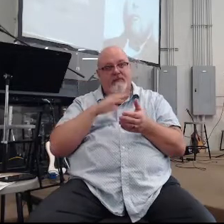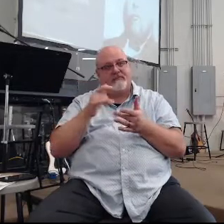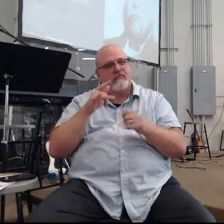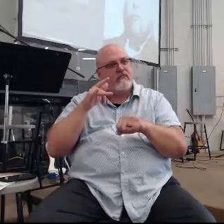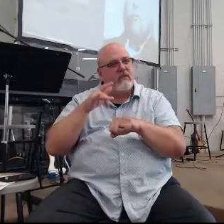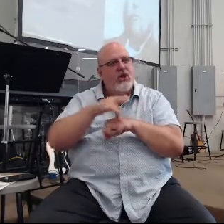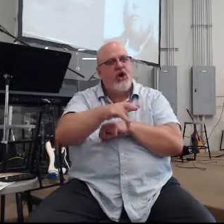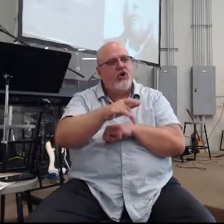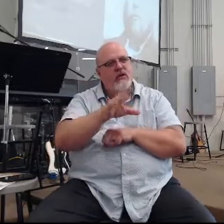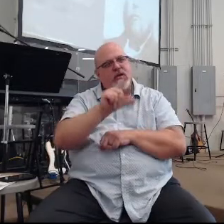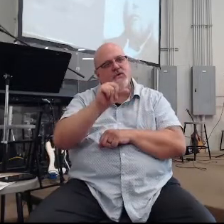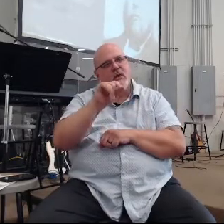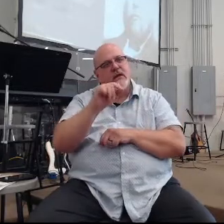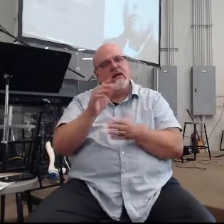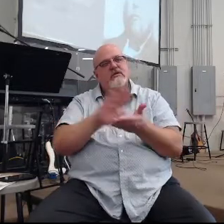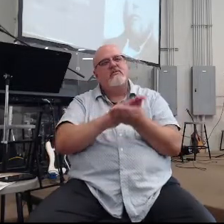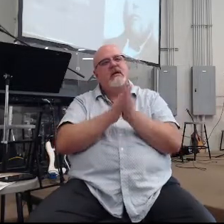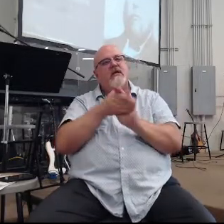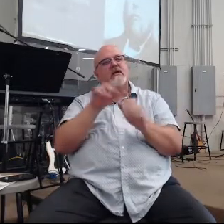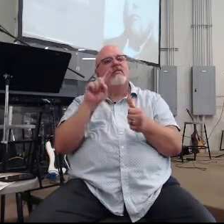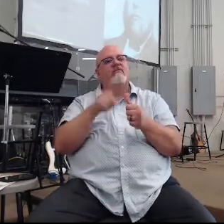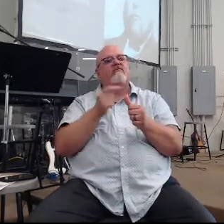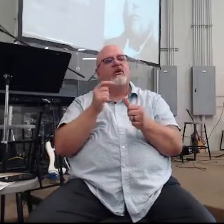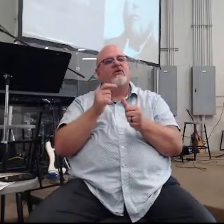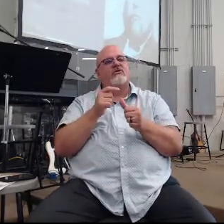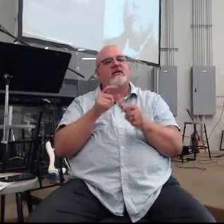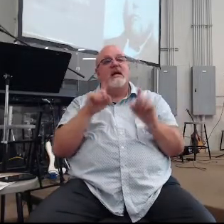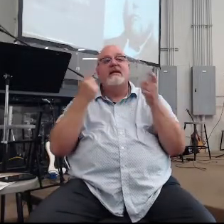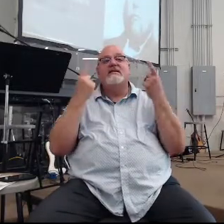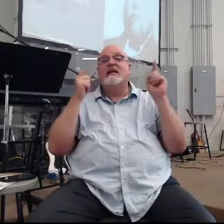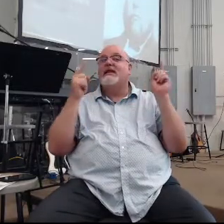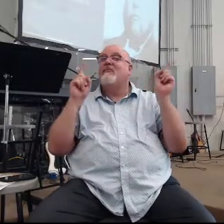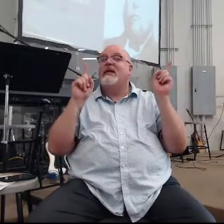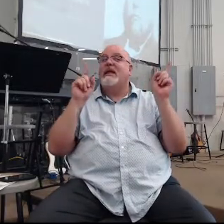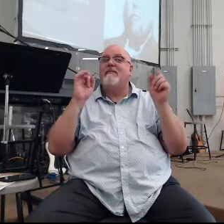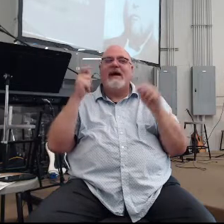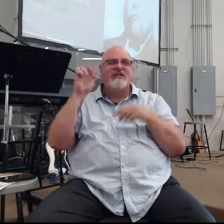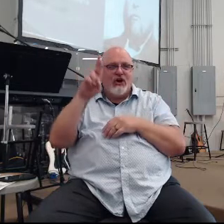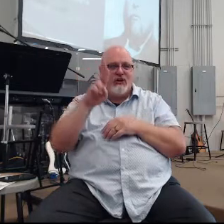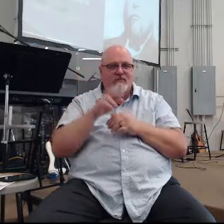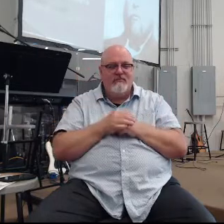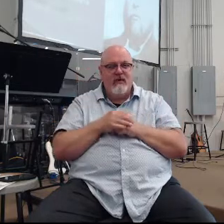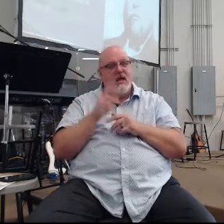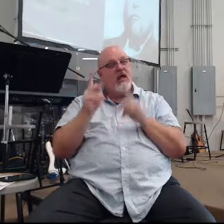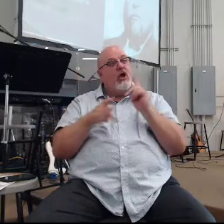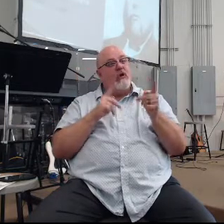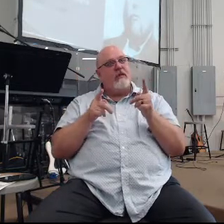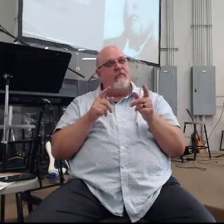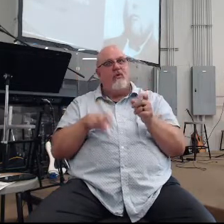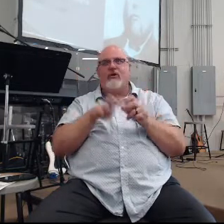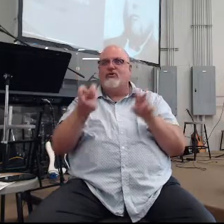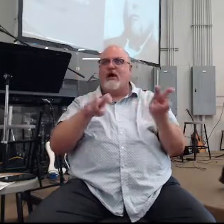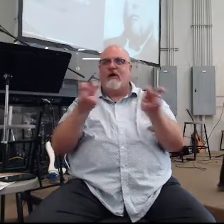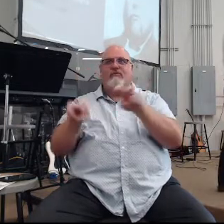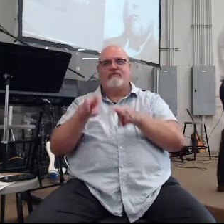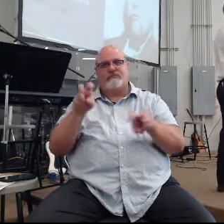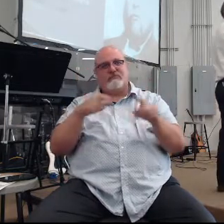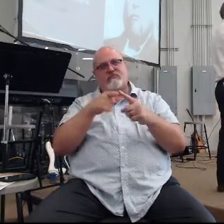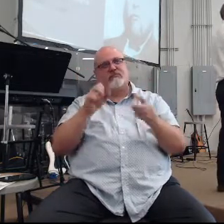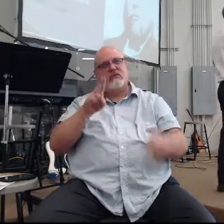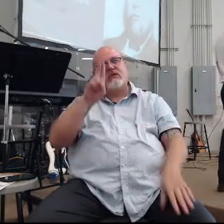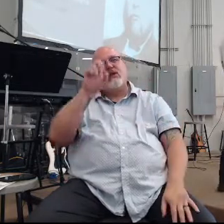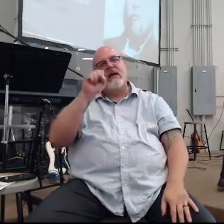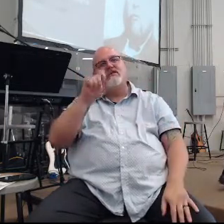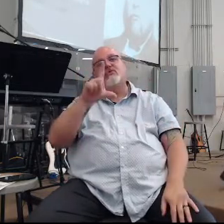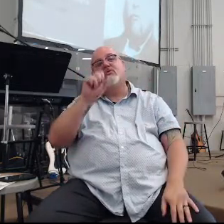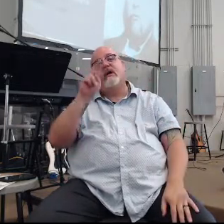early 20s, became the first ever celebrity pastor. Like, people would literally travel from the U.S. to